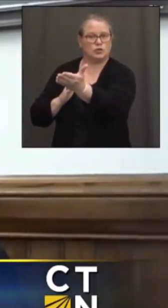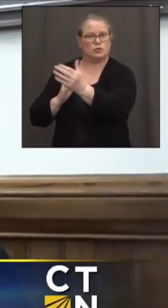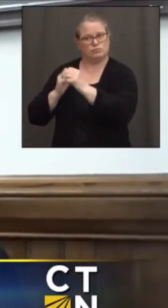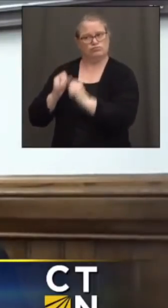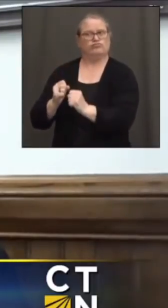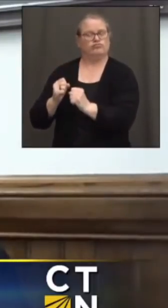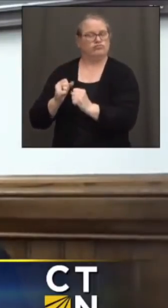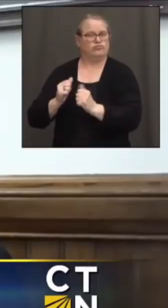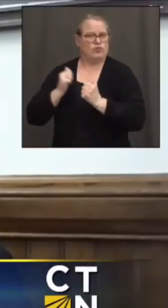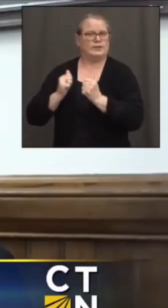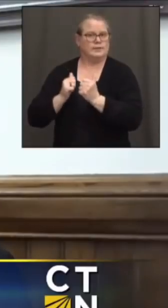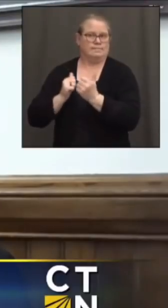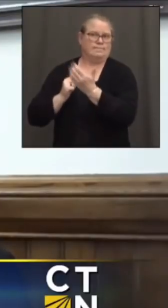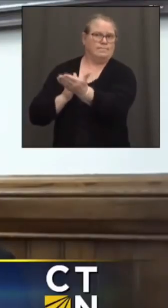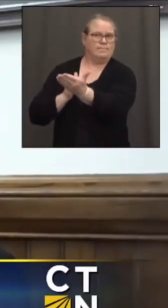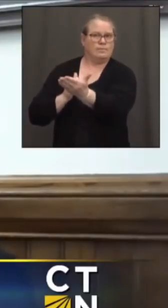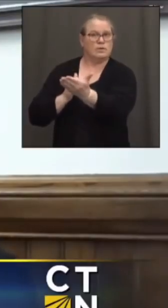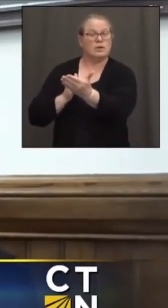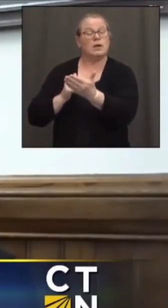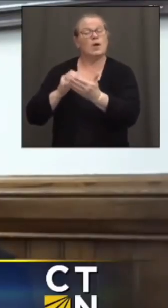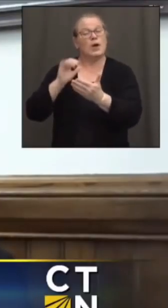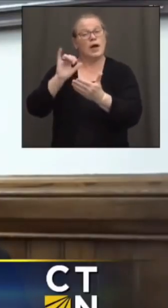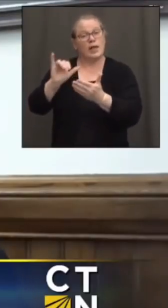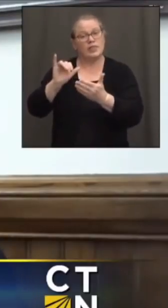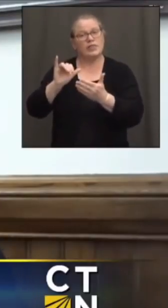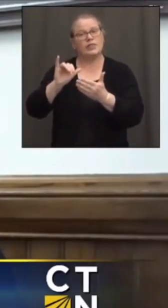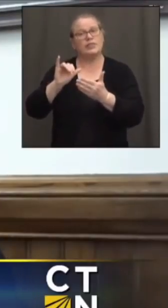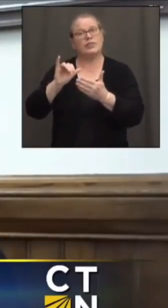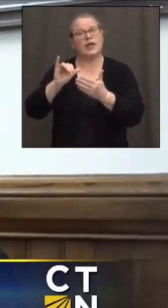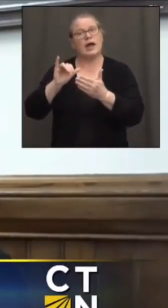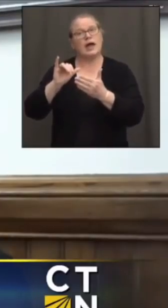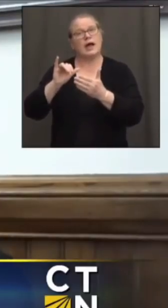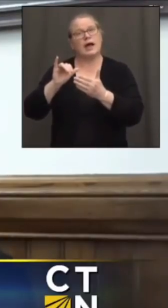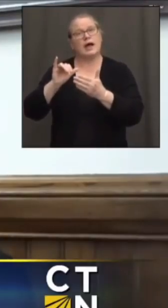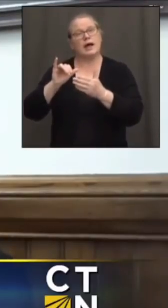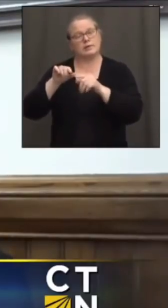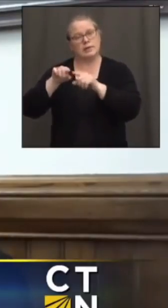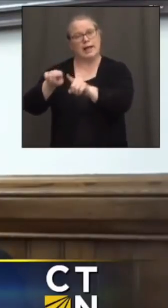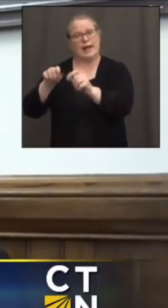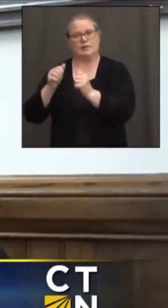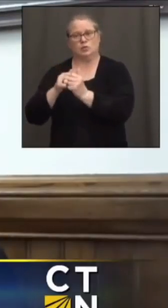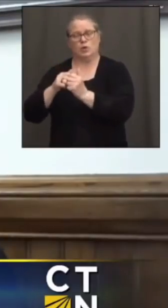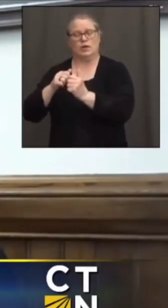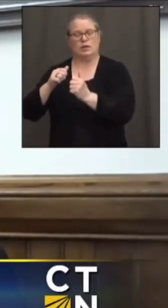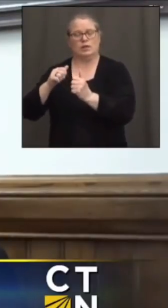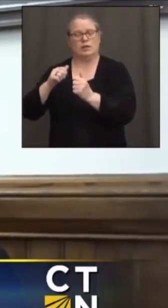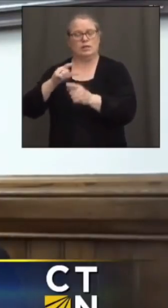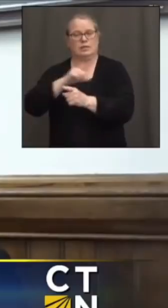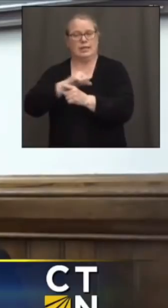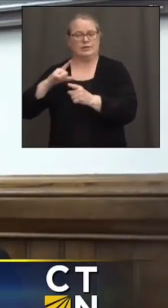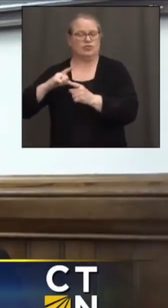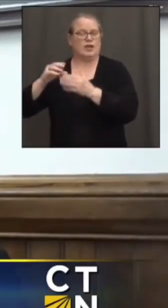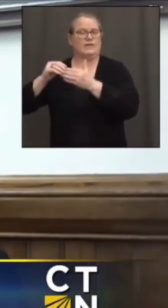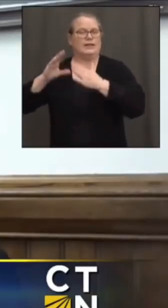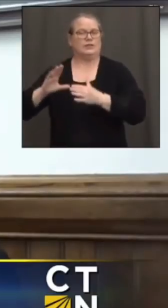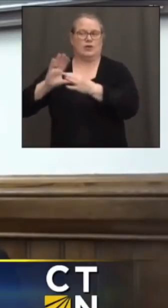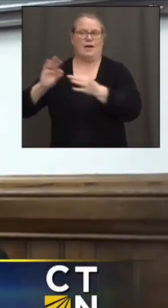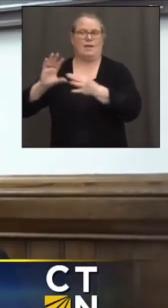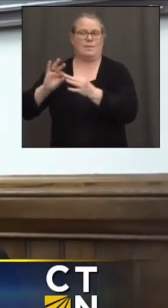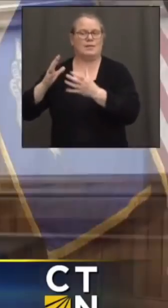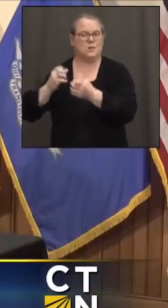is in alignment to the comments that have been made by legislative leaders about wanting to support during this process.